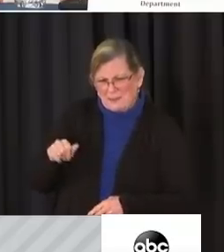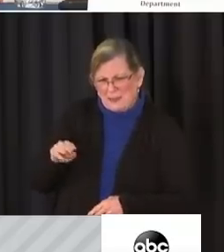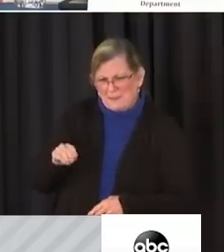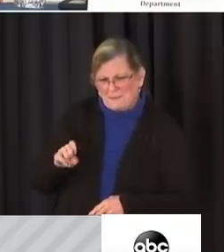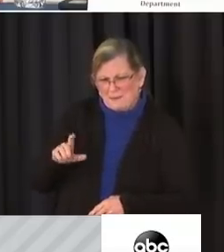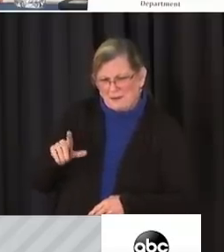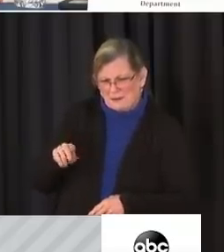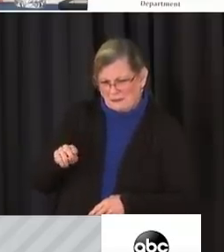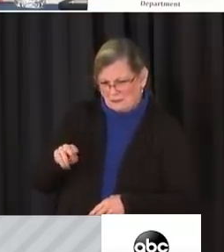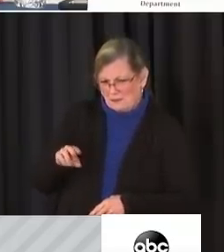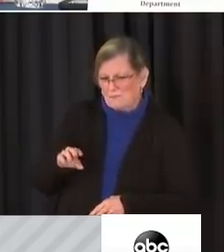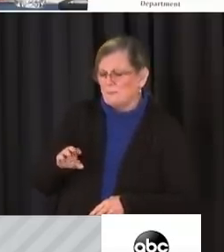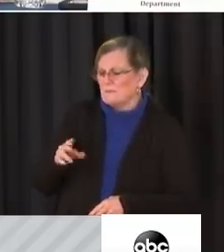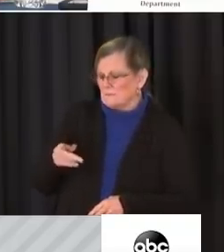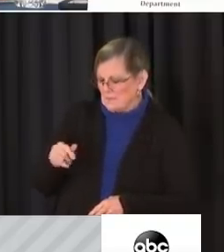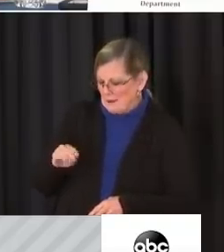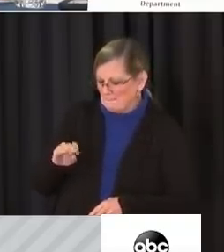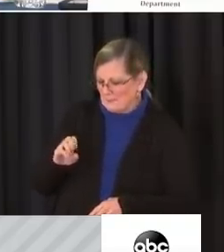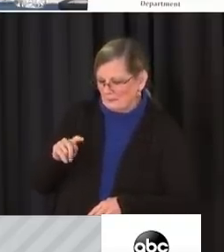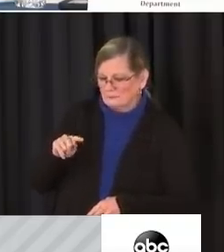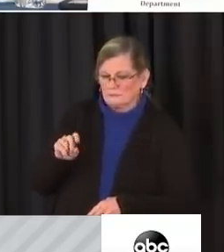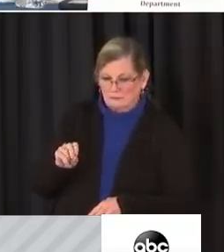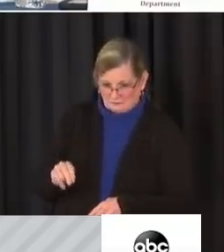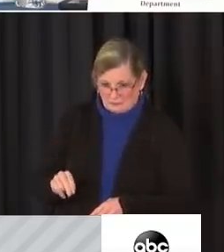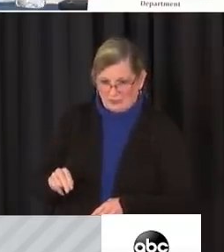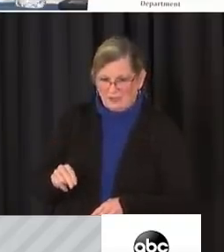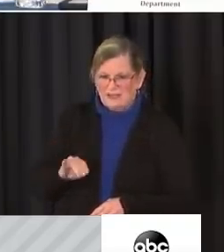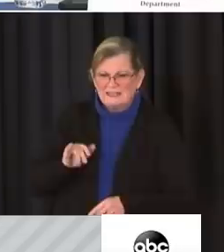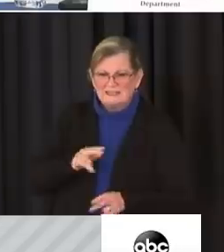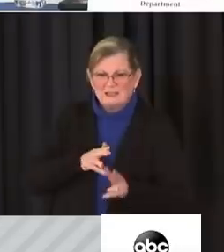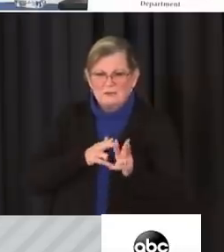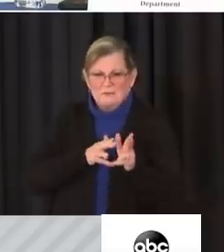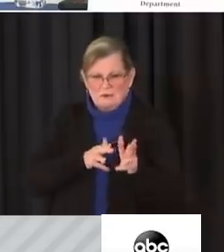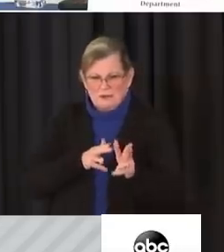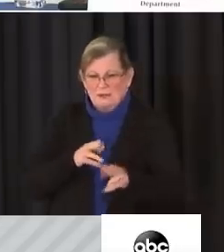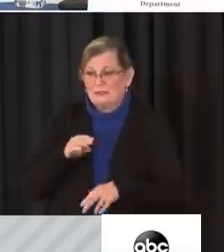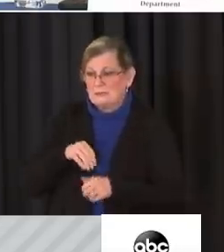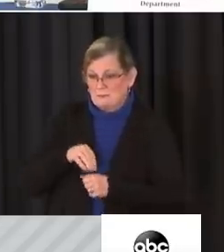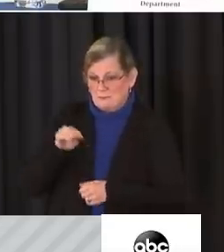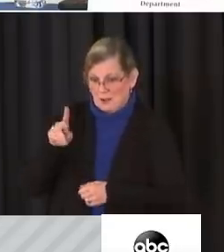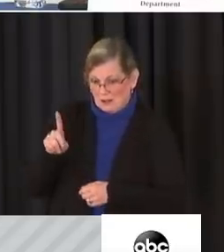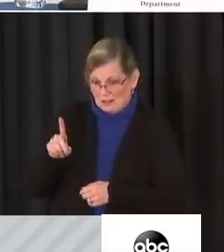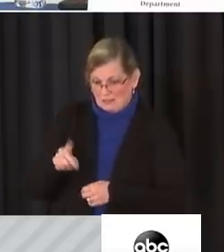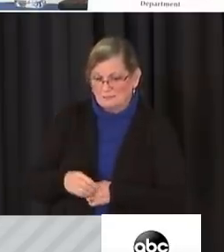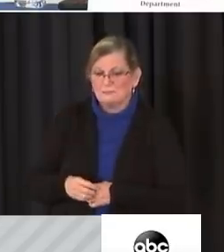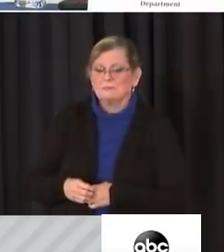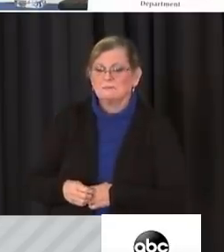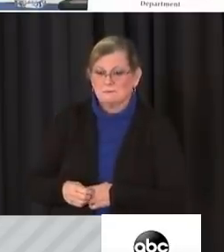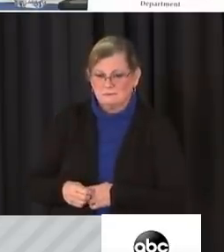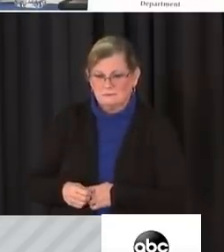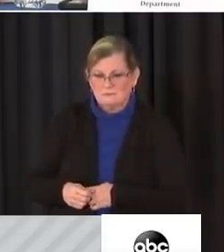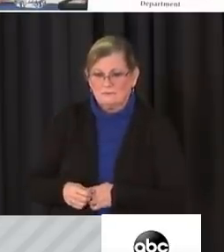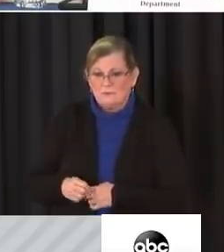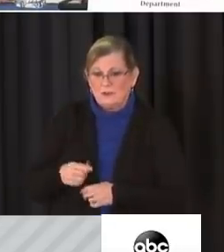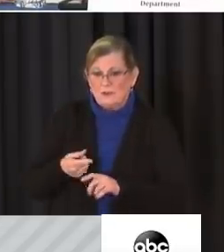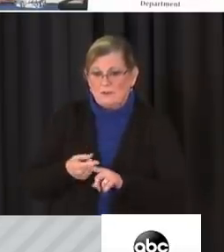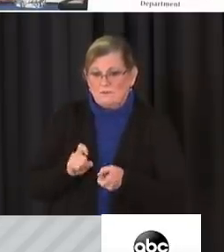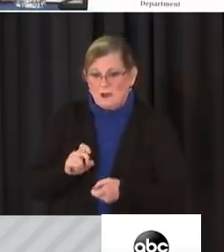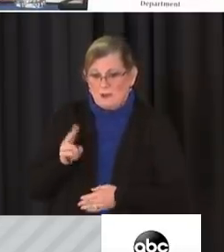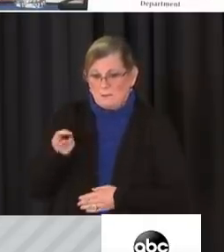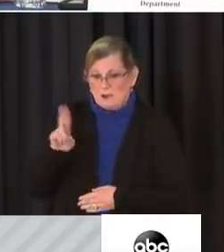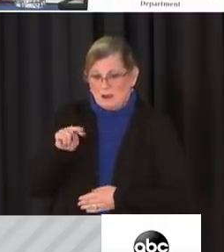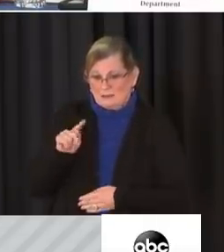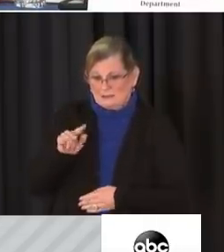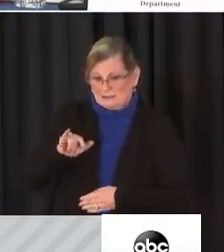Ashley Babbitt of Huntington, Maryland. This remains an active MPD investigation. There were three additional